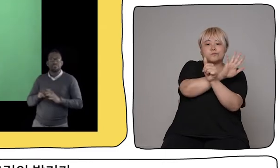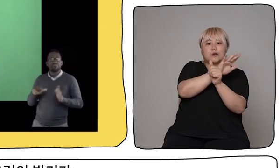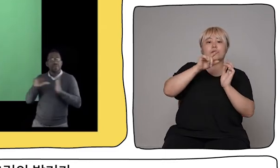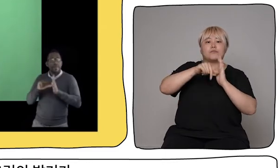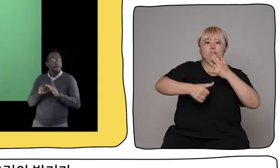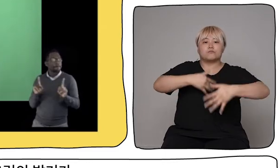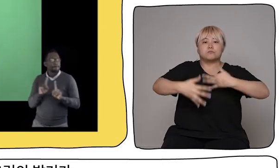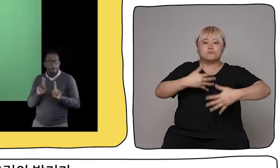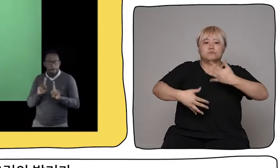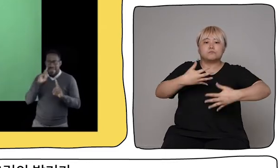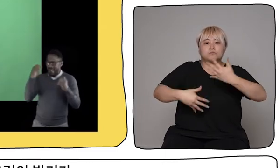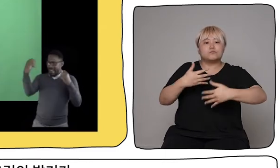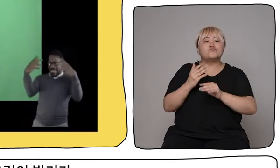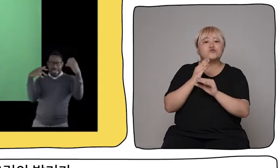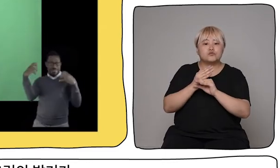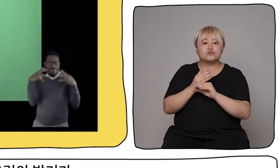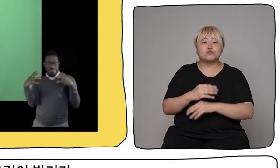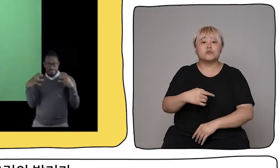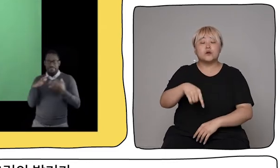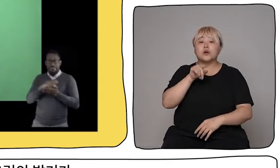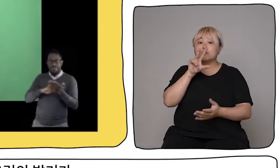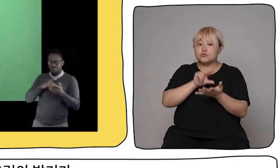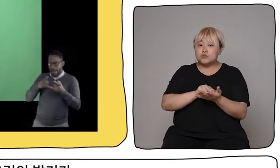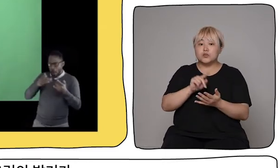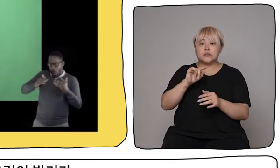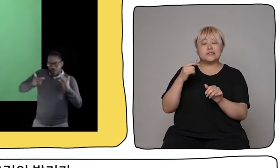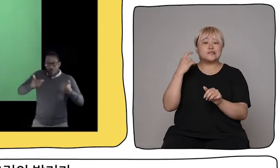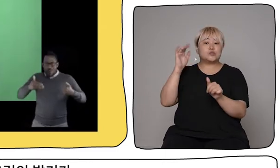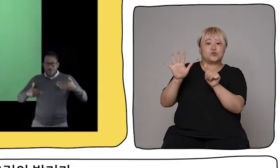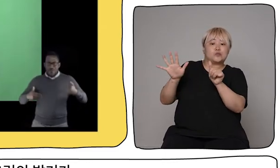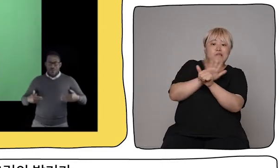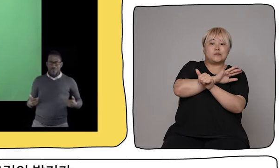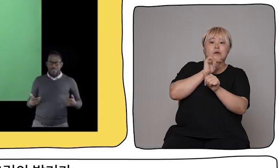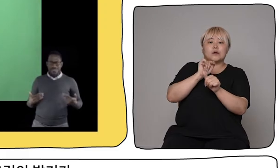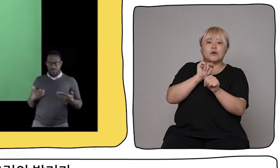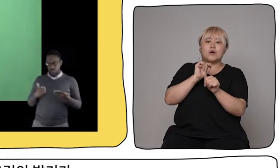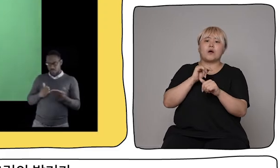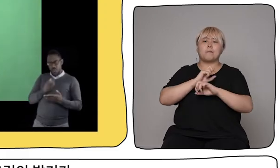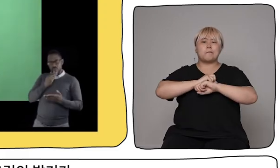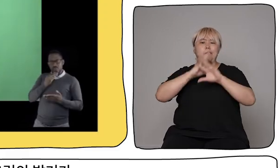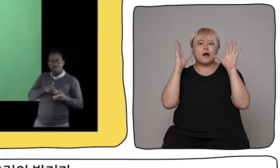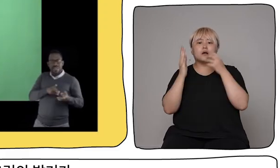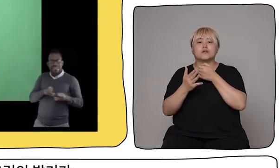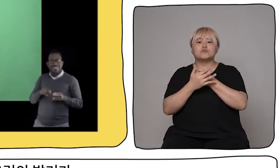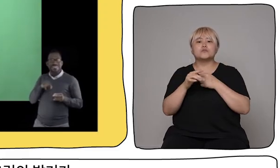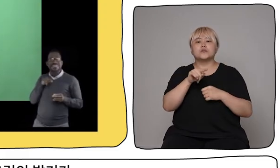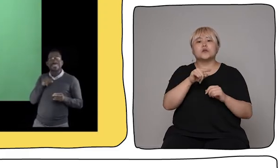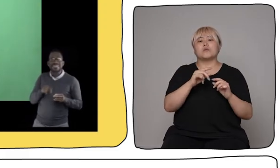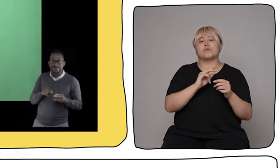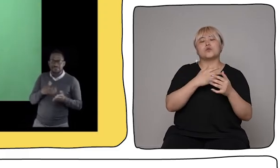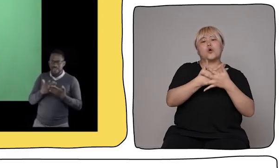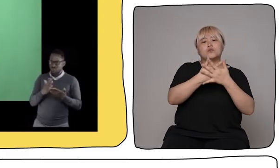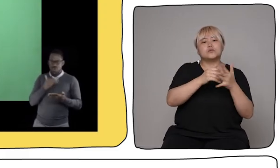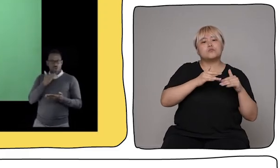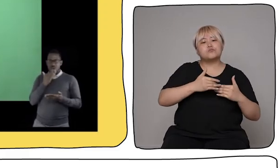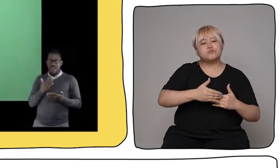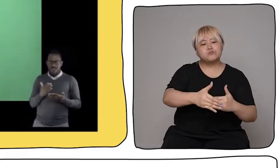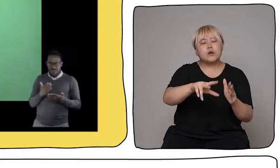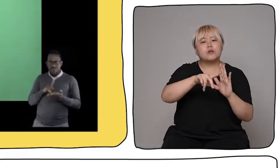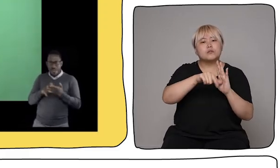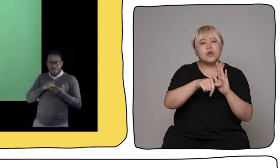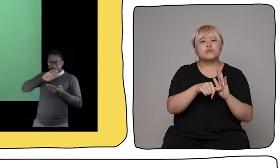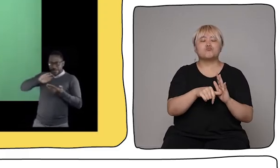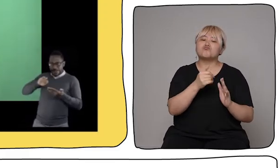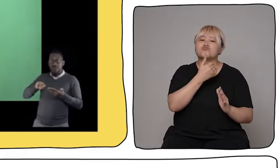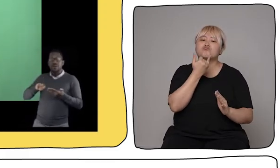The problem with this footage is that though the green screen is well lit for eliminating video processing software it won't be well